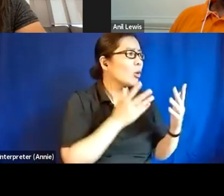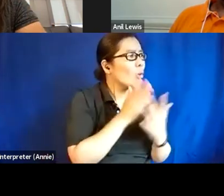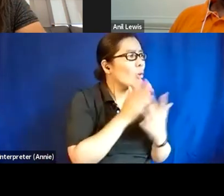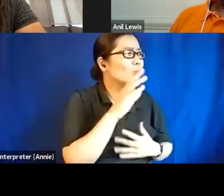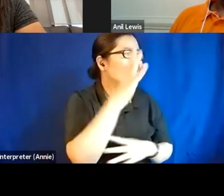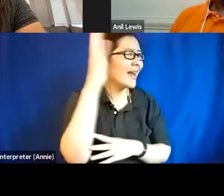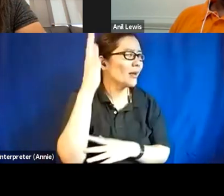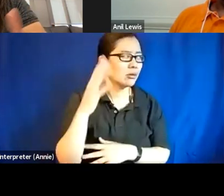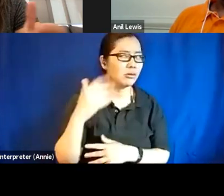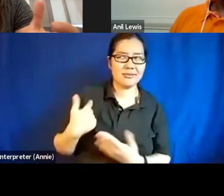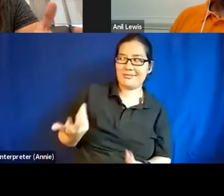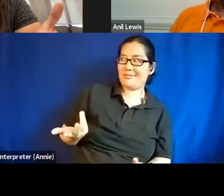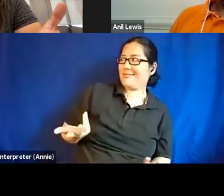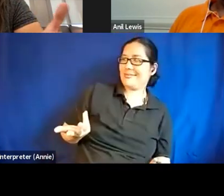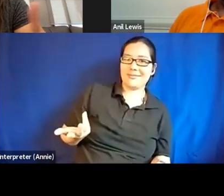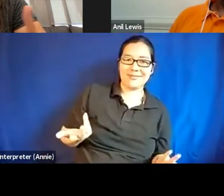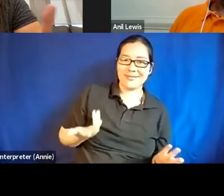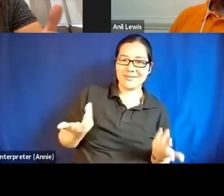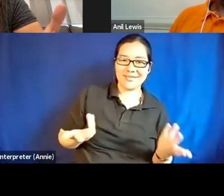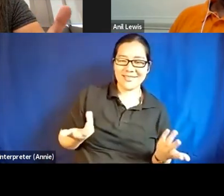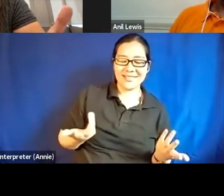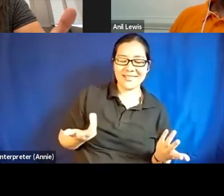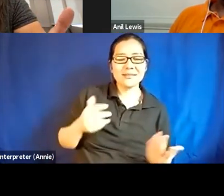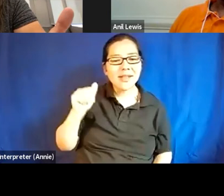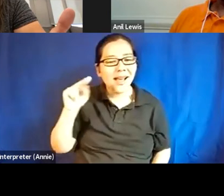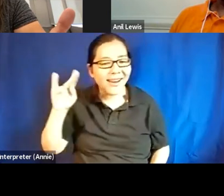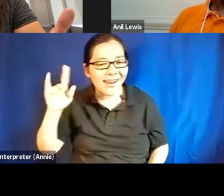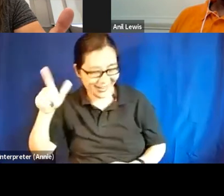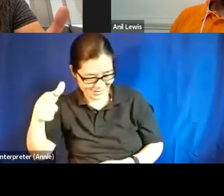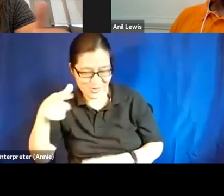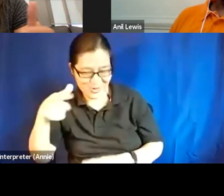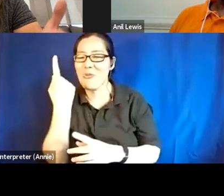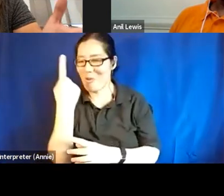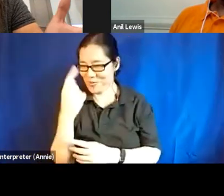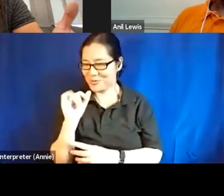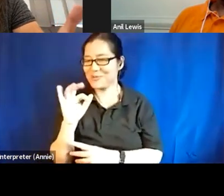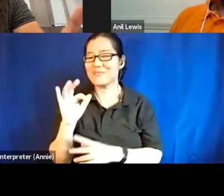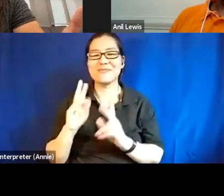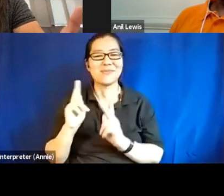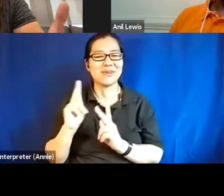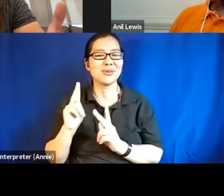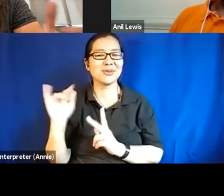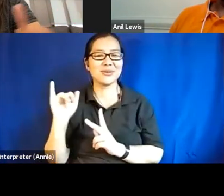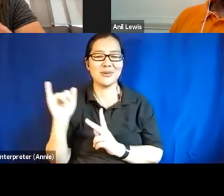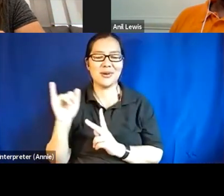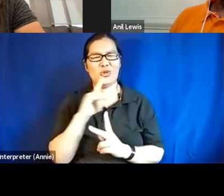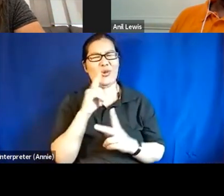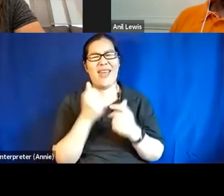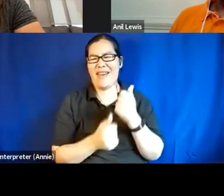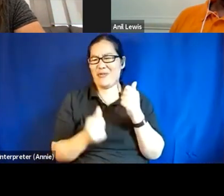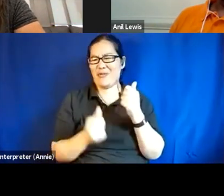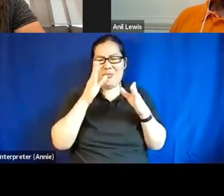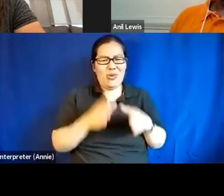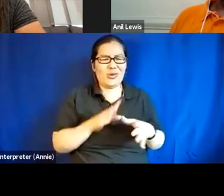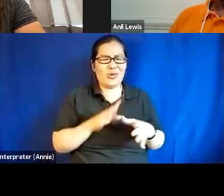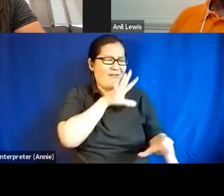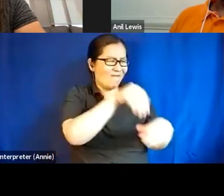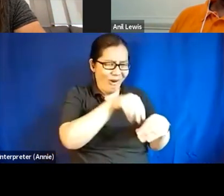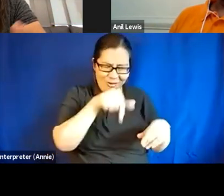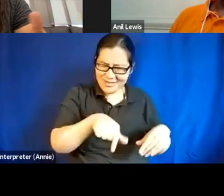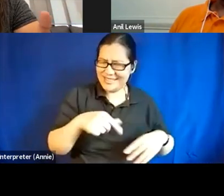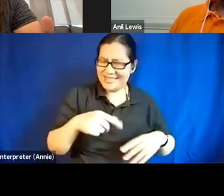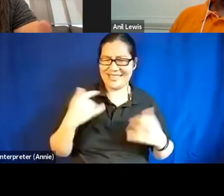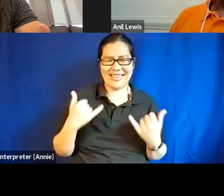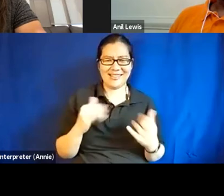I'm willing to, uh, put, and I, Anil, you're, you're definitely one of those people. And, and I'm sure every one of us on this is one of those people,